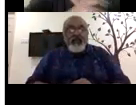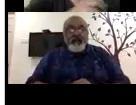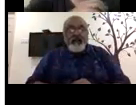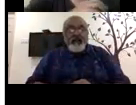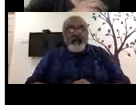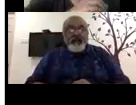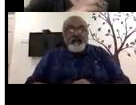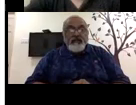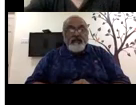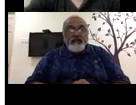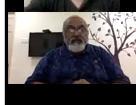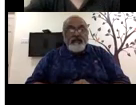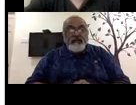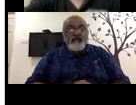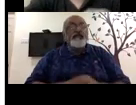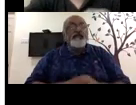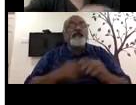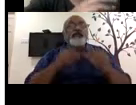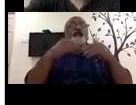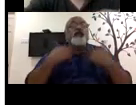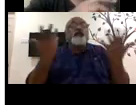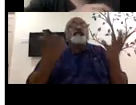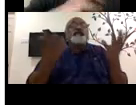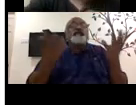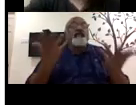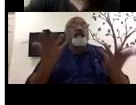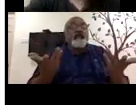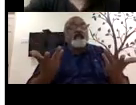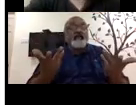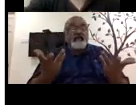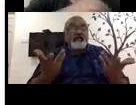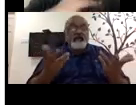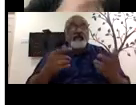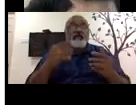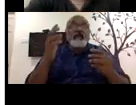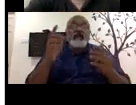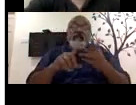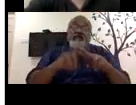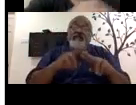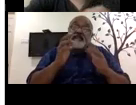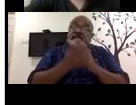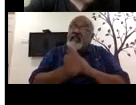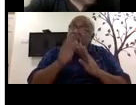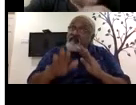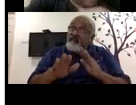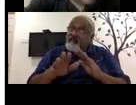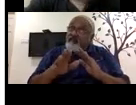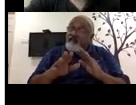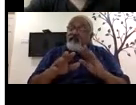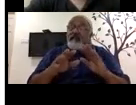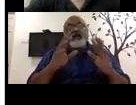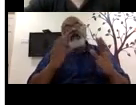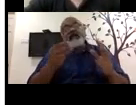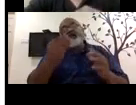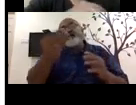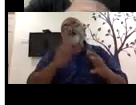given, uh, the skill is not there. If you had the skill is there probably yes. And, uh, he would have got, but, and also the employers are not ready. So take it